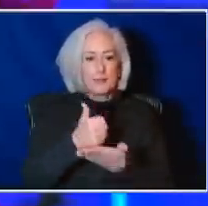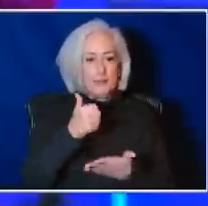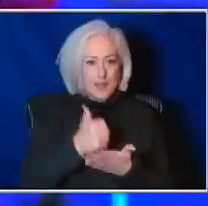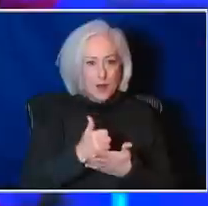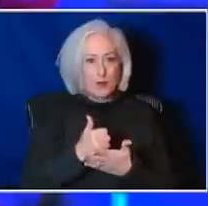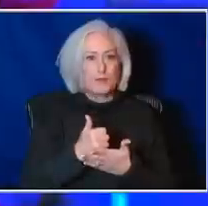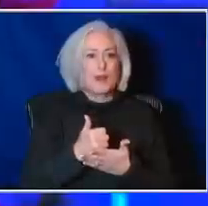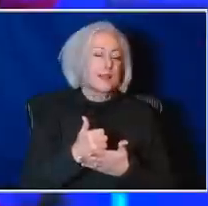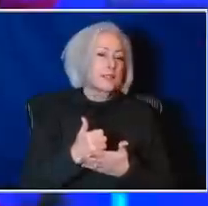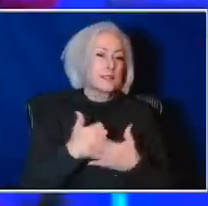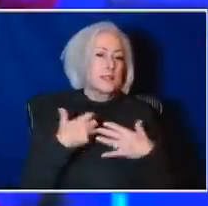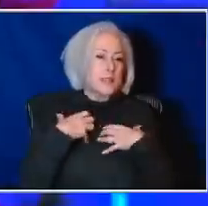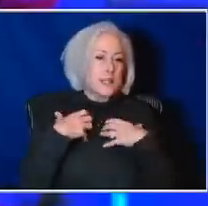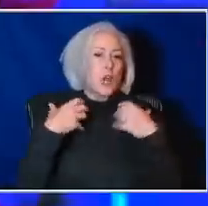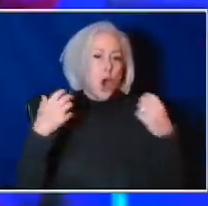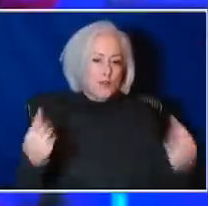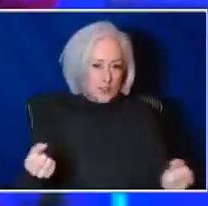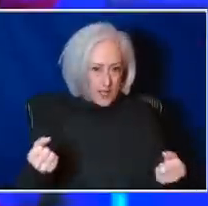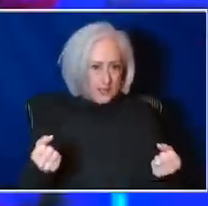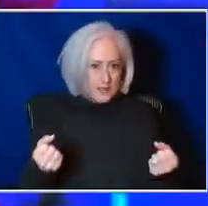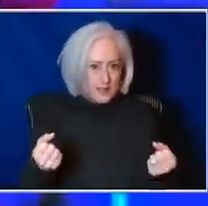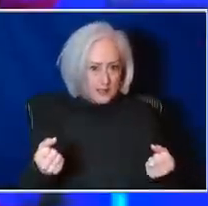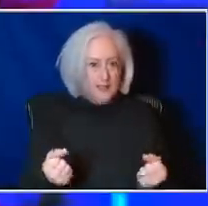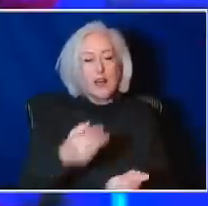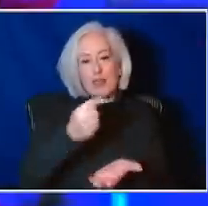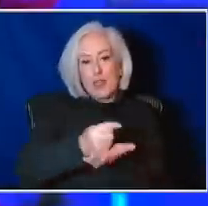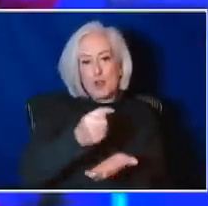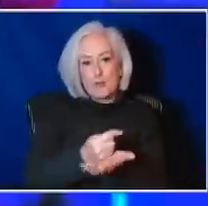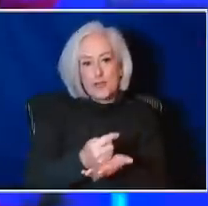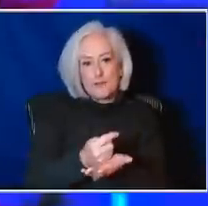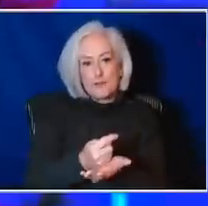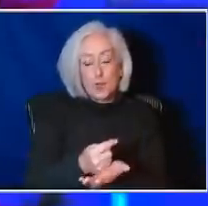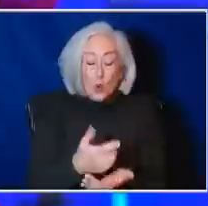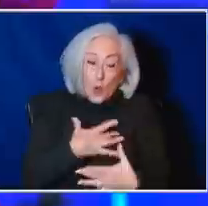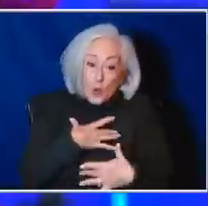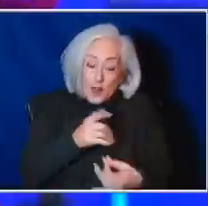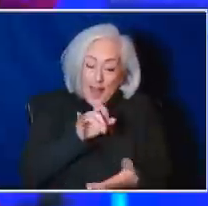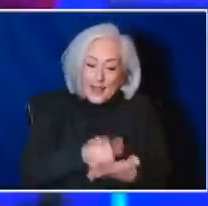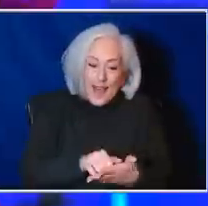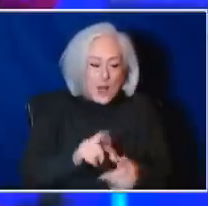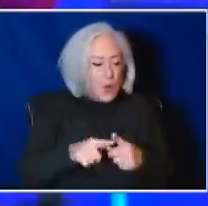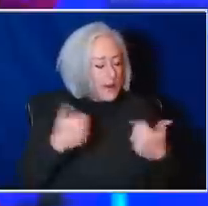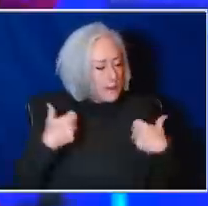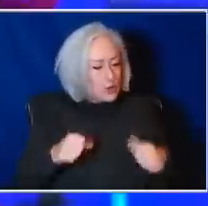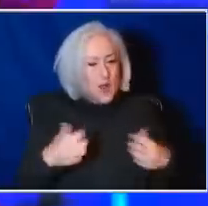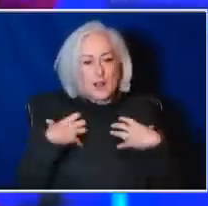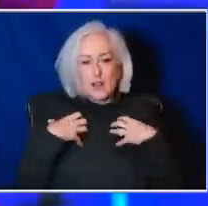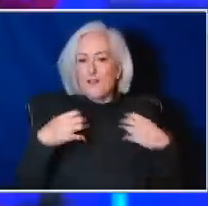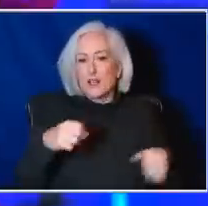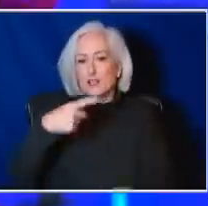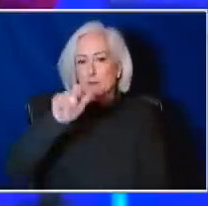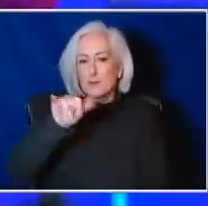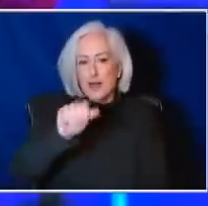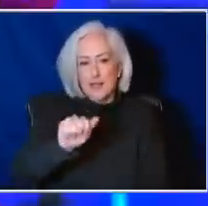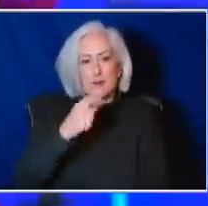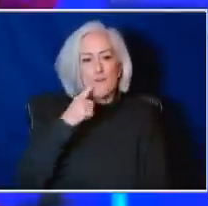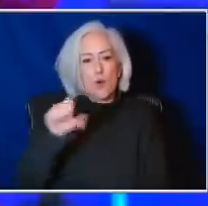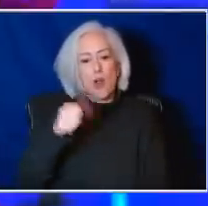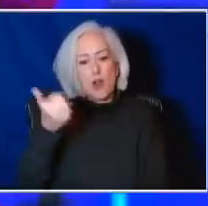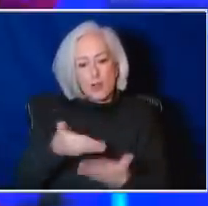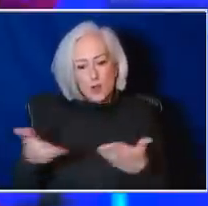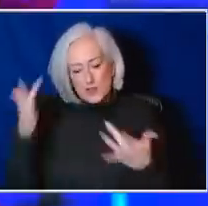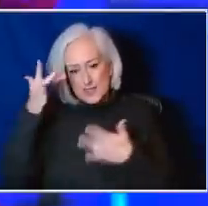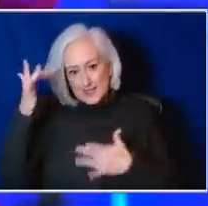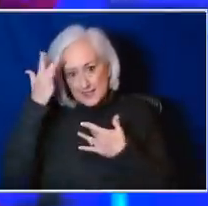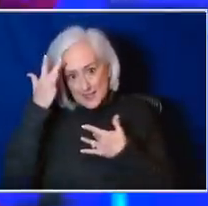We certainly would like to, and we have tried convalescent plasma for many, many diseases, even most recently COVID-19. However, a